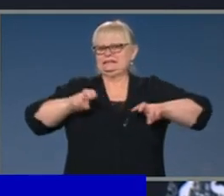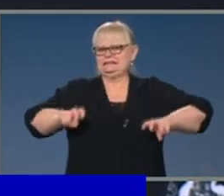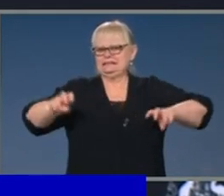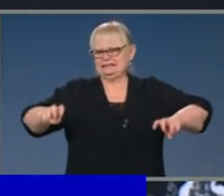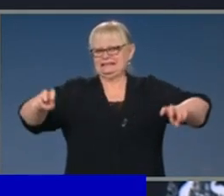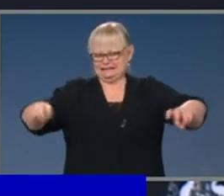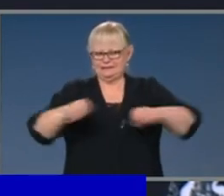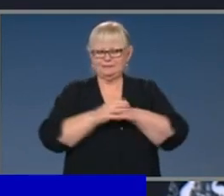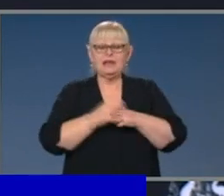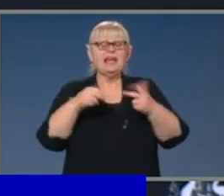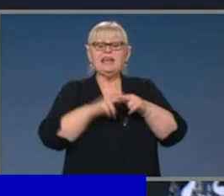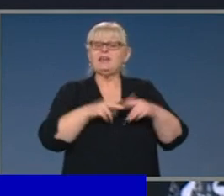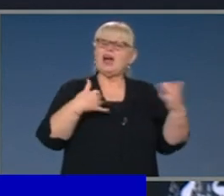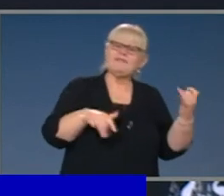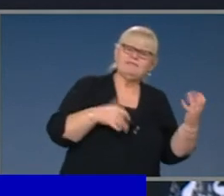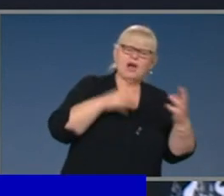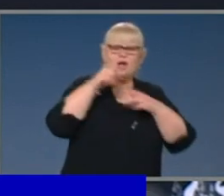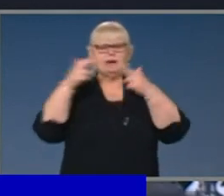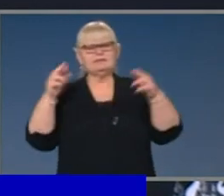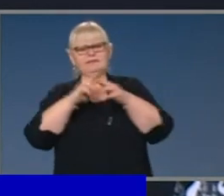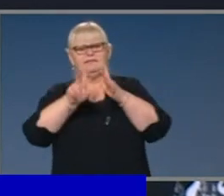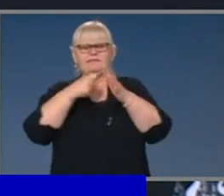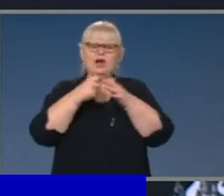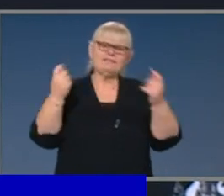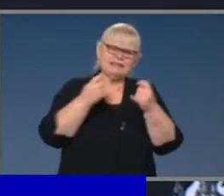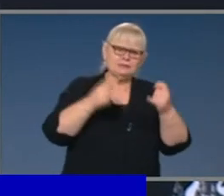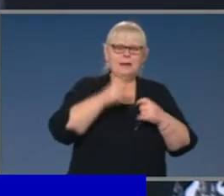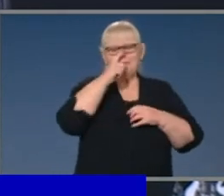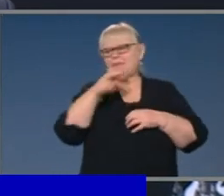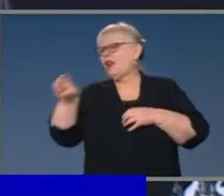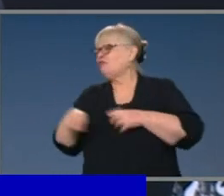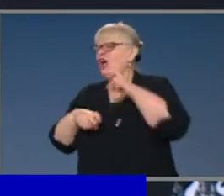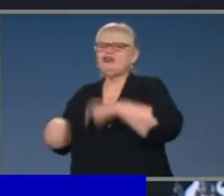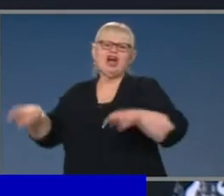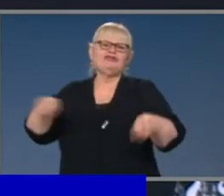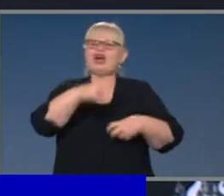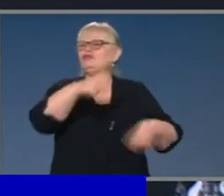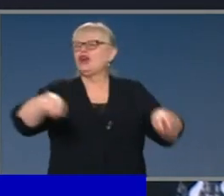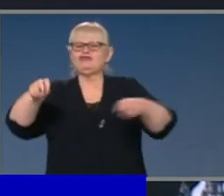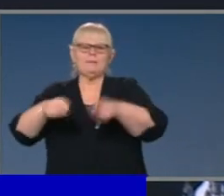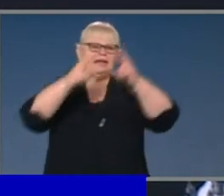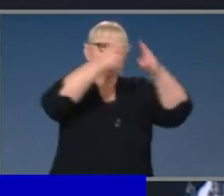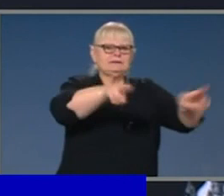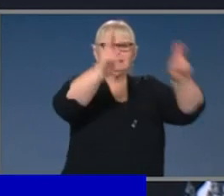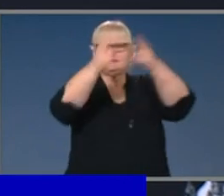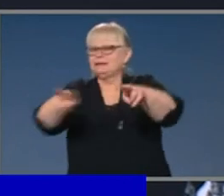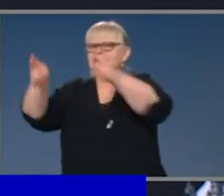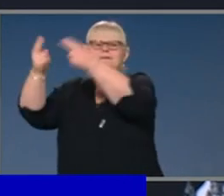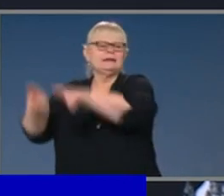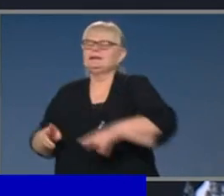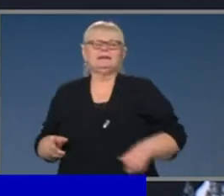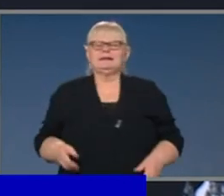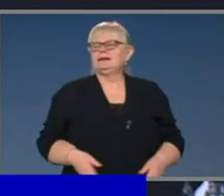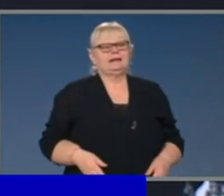about sort of large folk festivals where people sort of roam around from tent to tent and gathering to gathering, that is not something